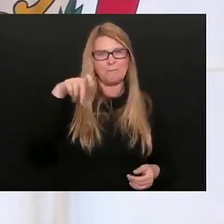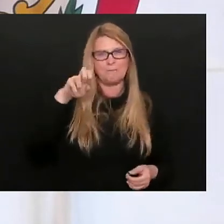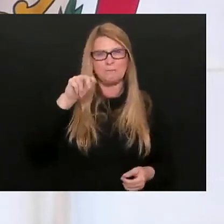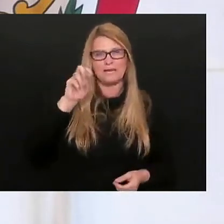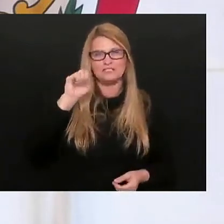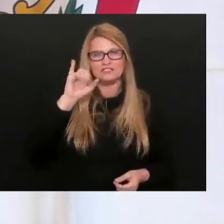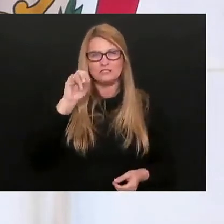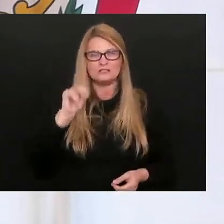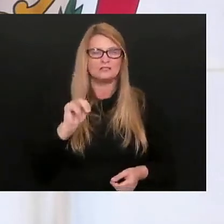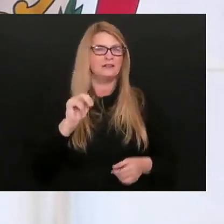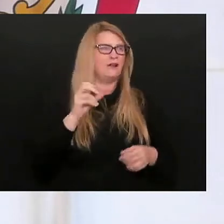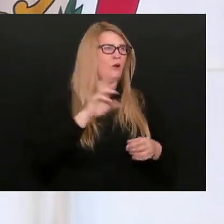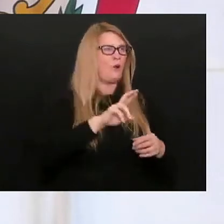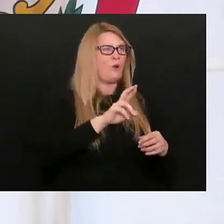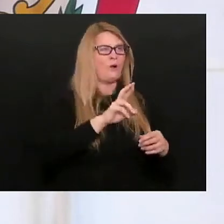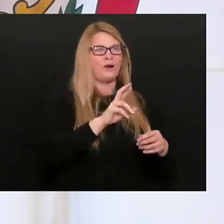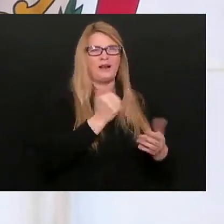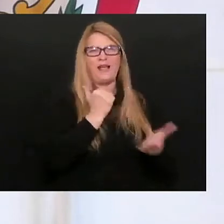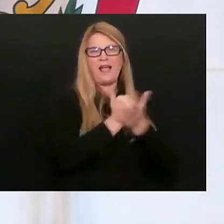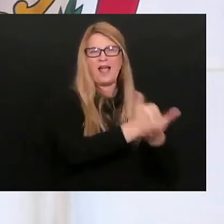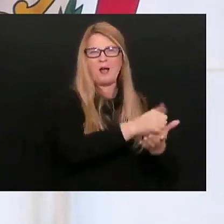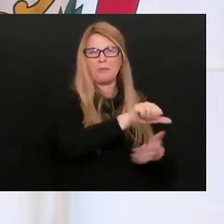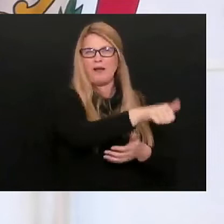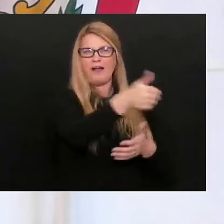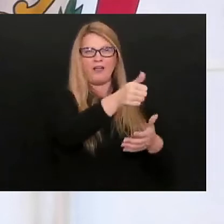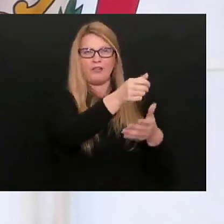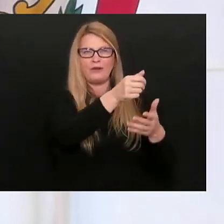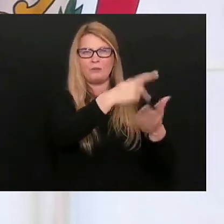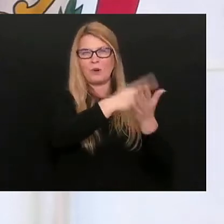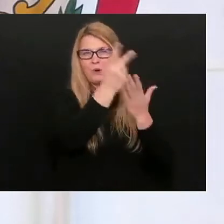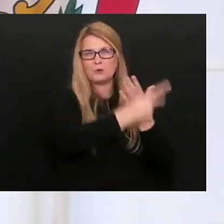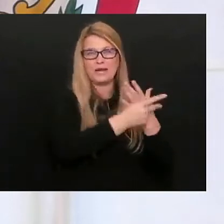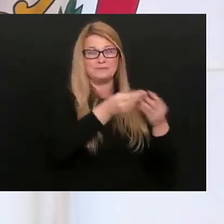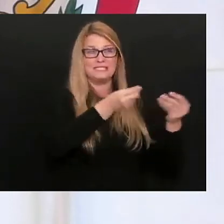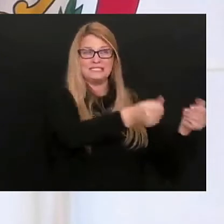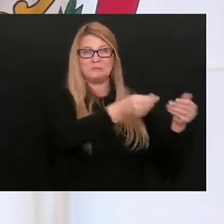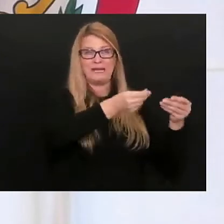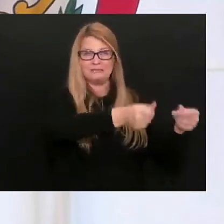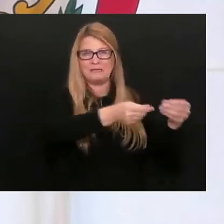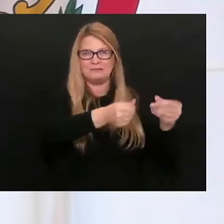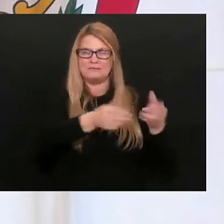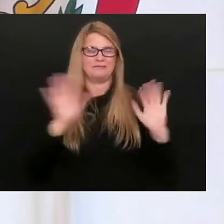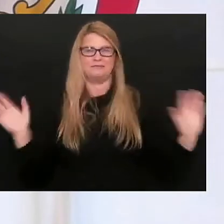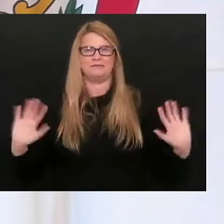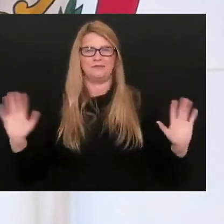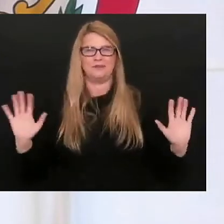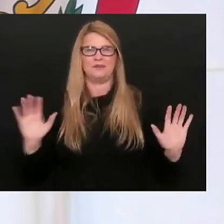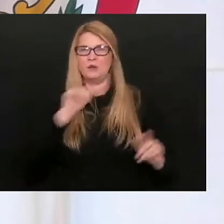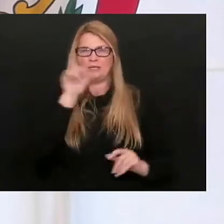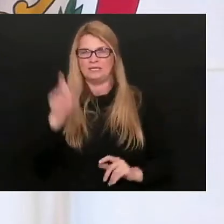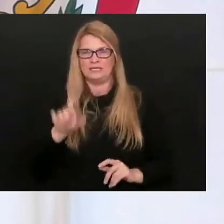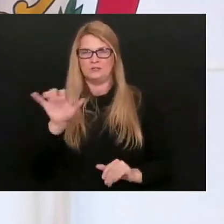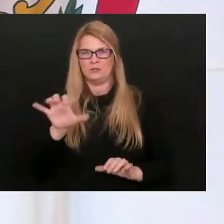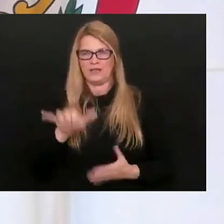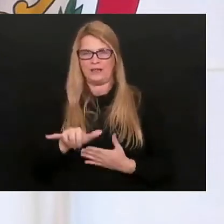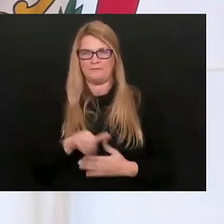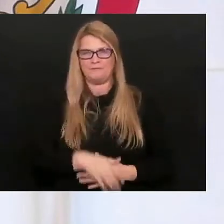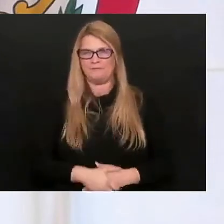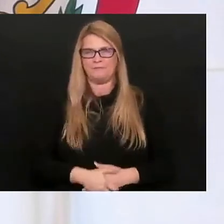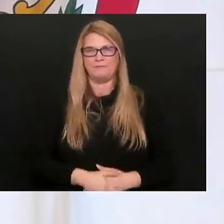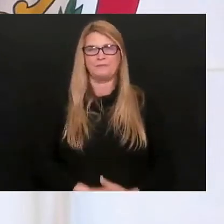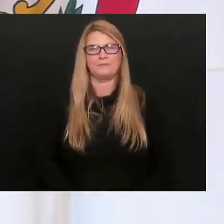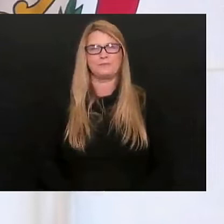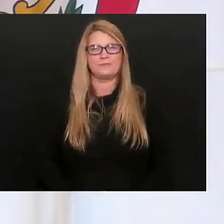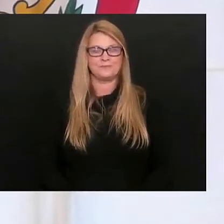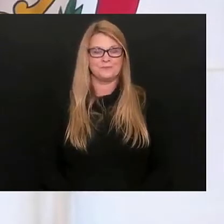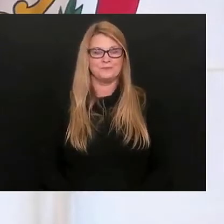all across this bill and spend money frivolously. Now, so,